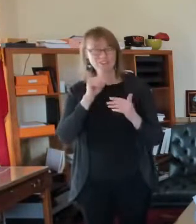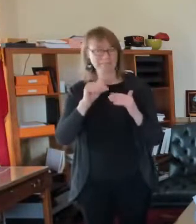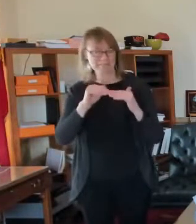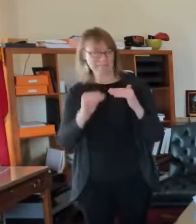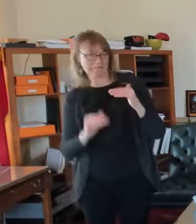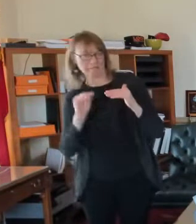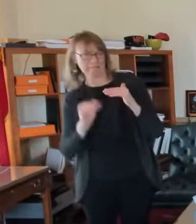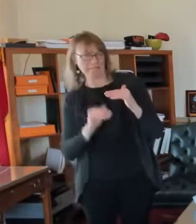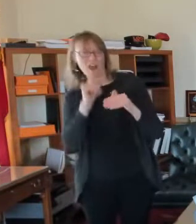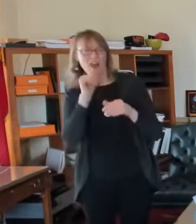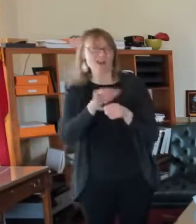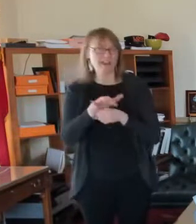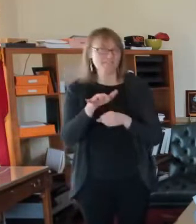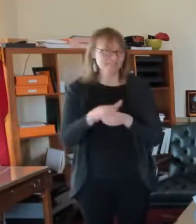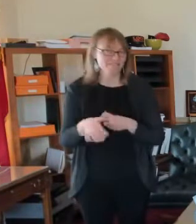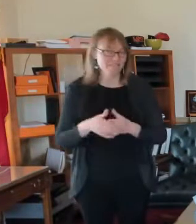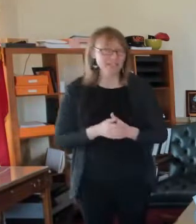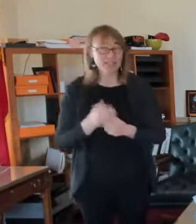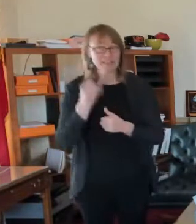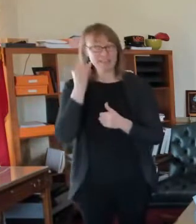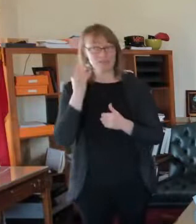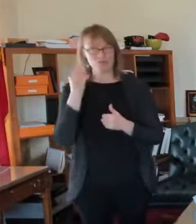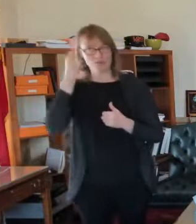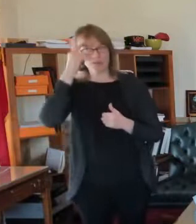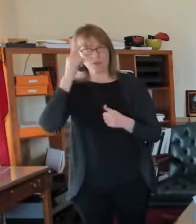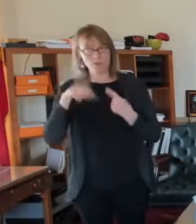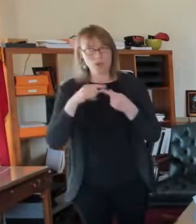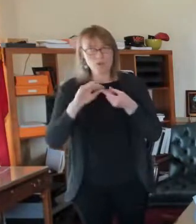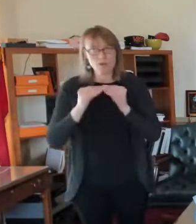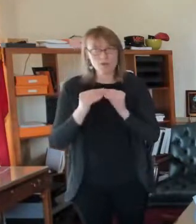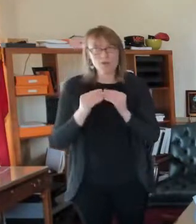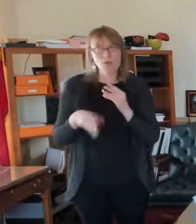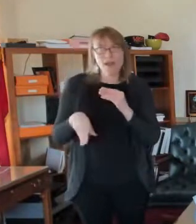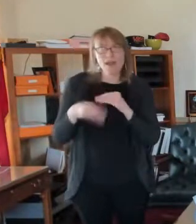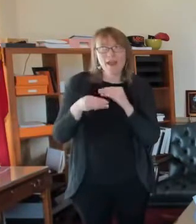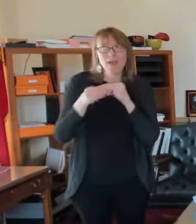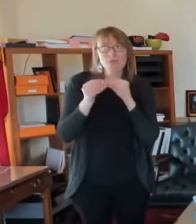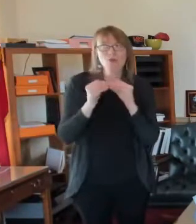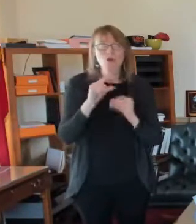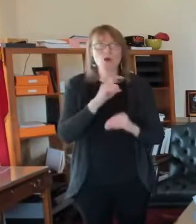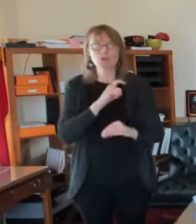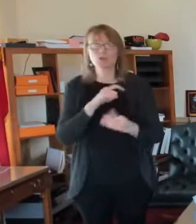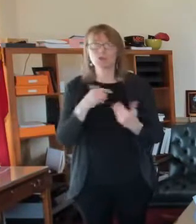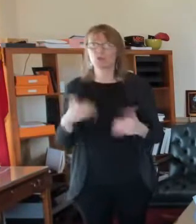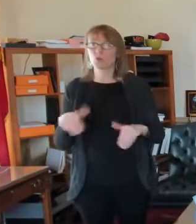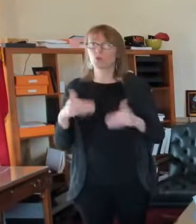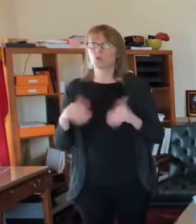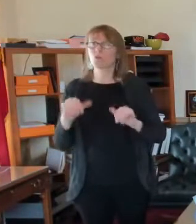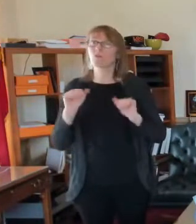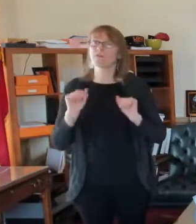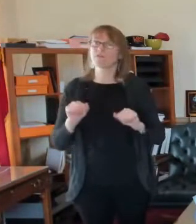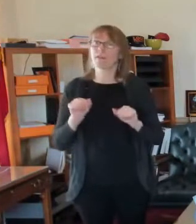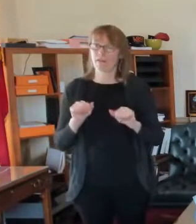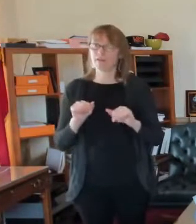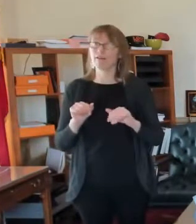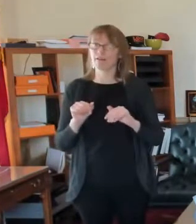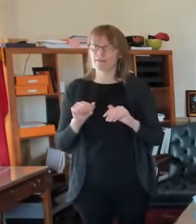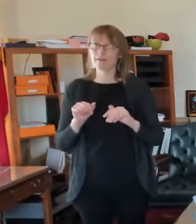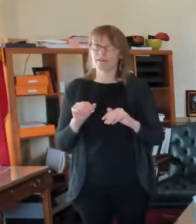officers in every district, it could make a real difference. Uh, we have the money in the budget for that. And, uh, so